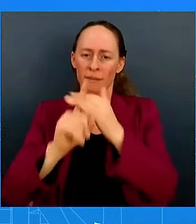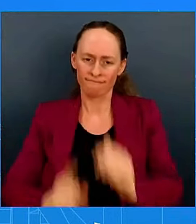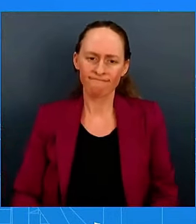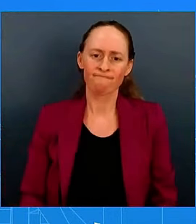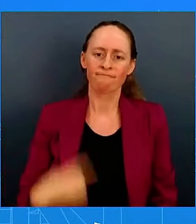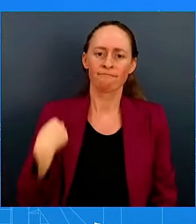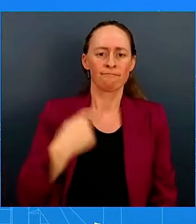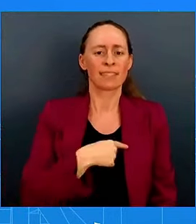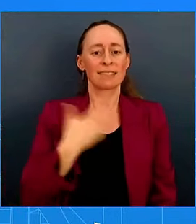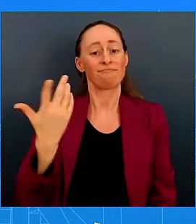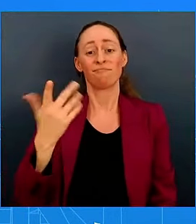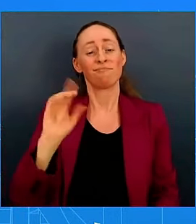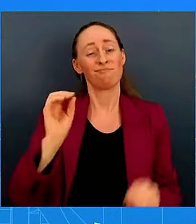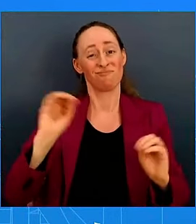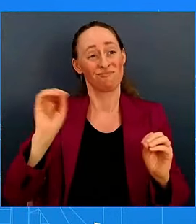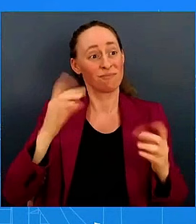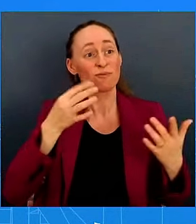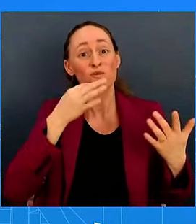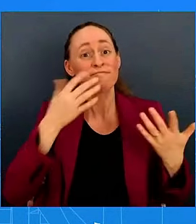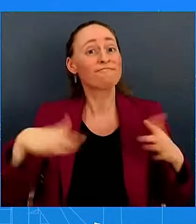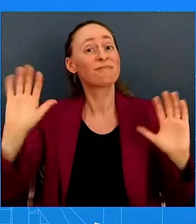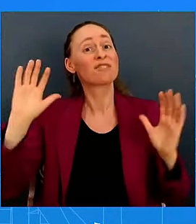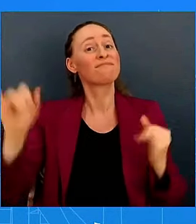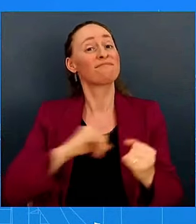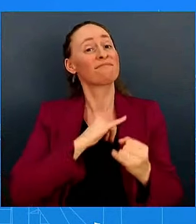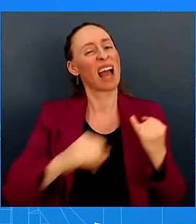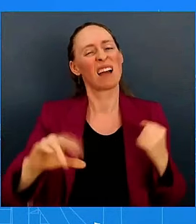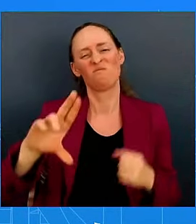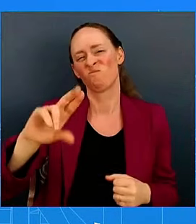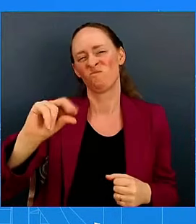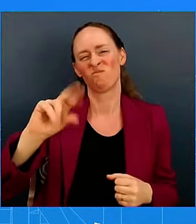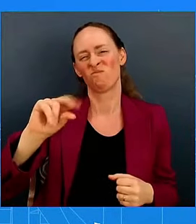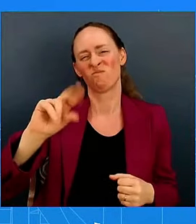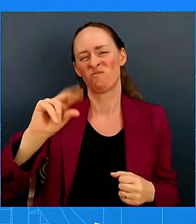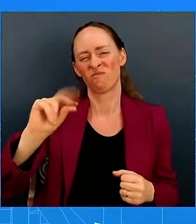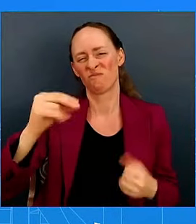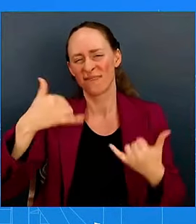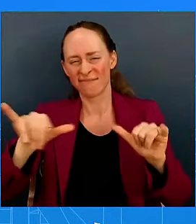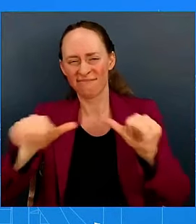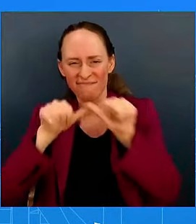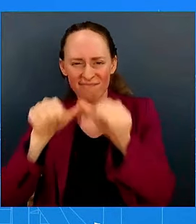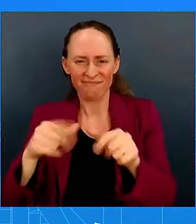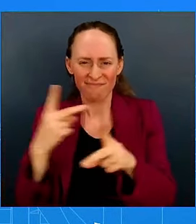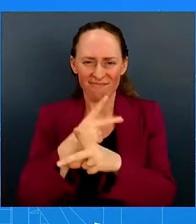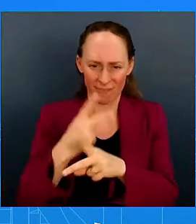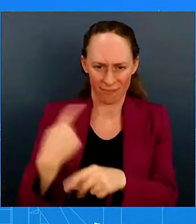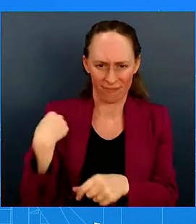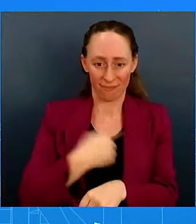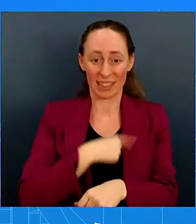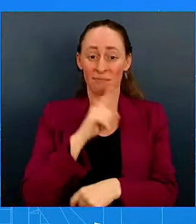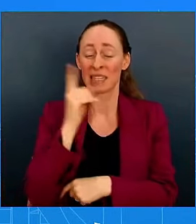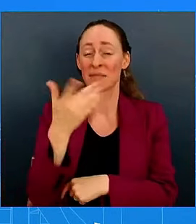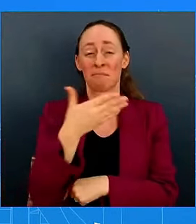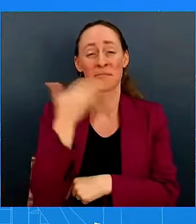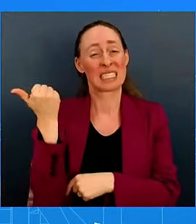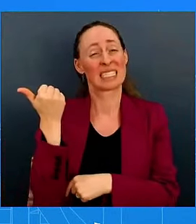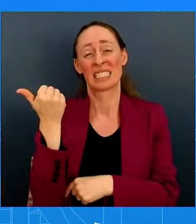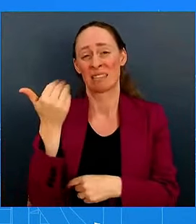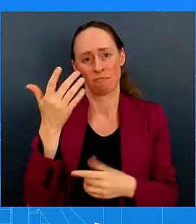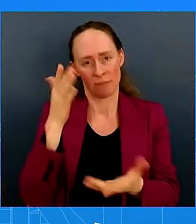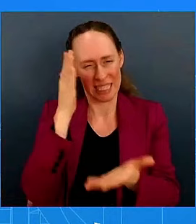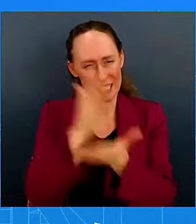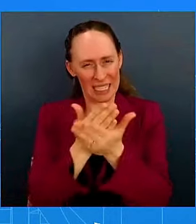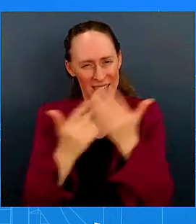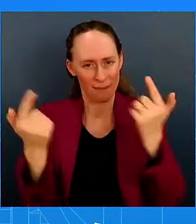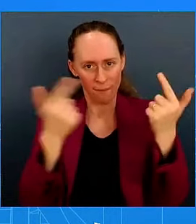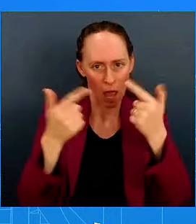we believe a ceasefire deal and a negotiation to get the hostages out is still the best outcome, and